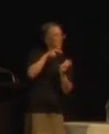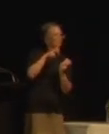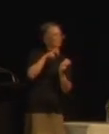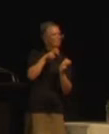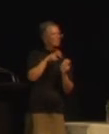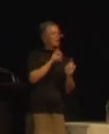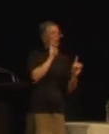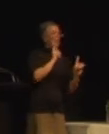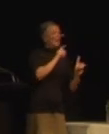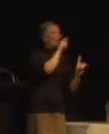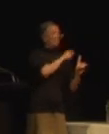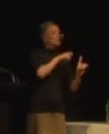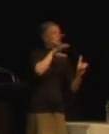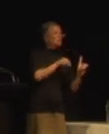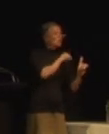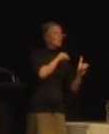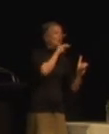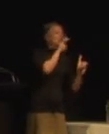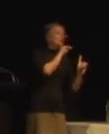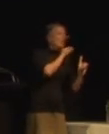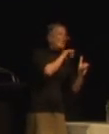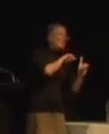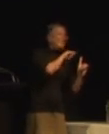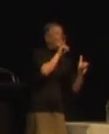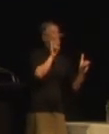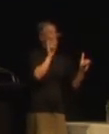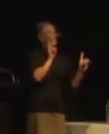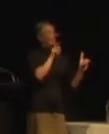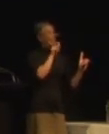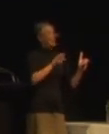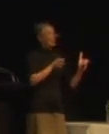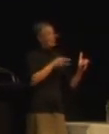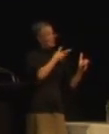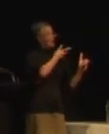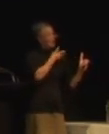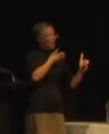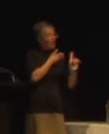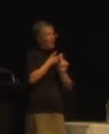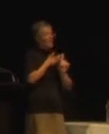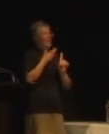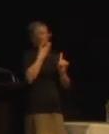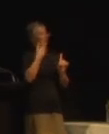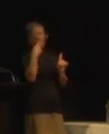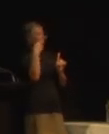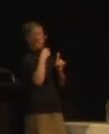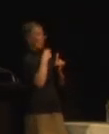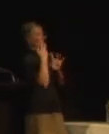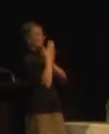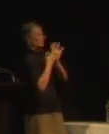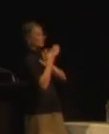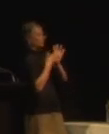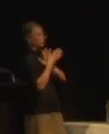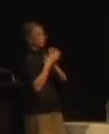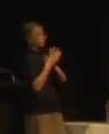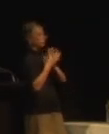the curators. So, this was a little problematic. However, we got the filming finished and produced